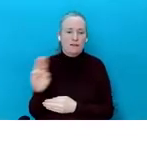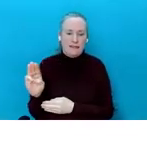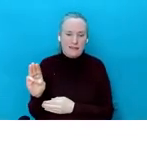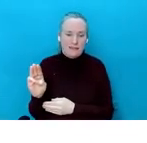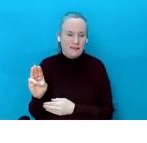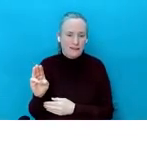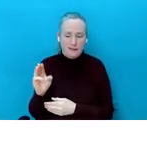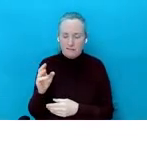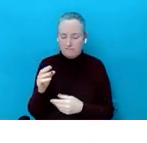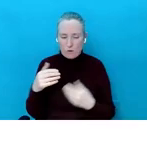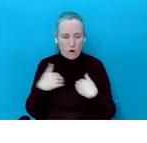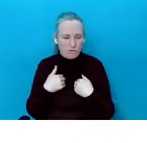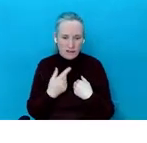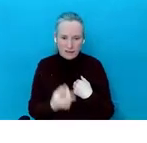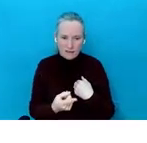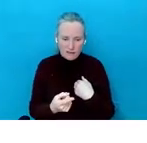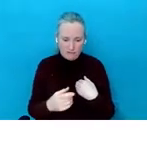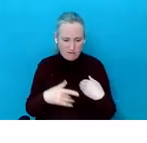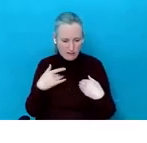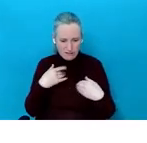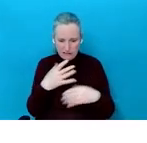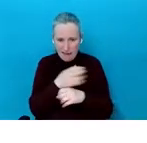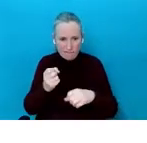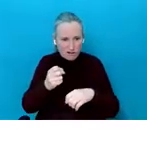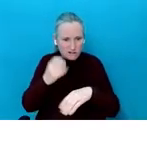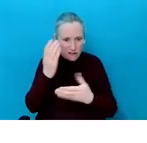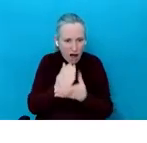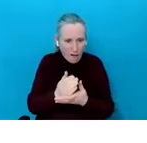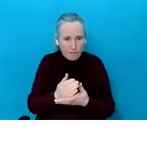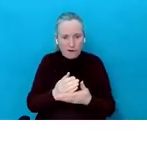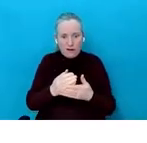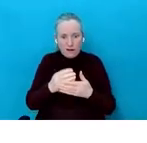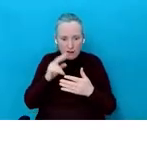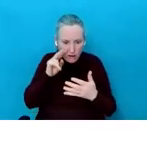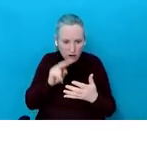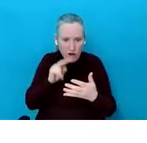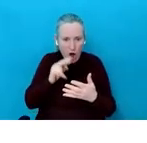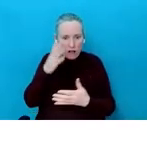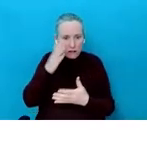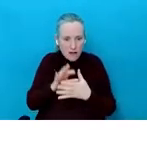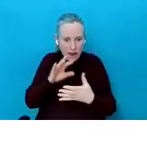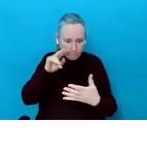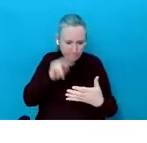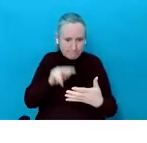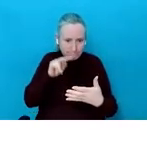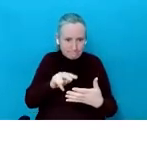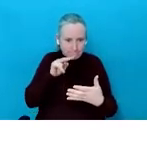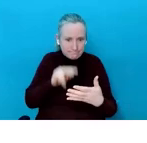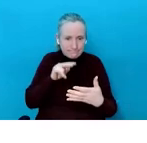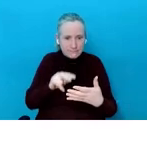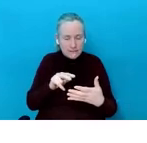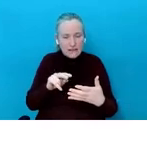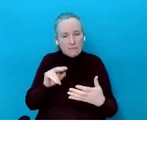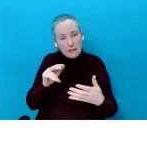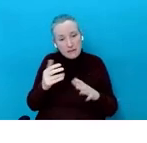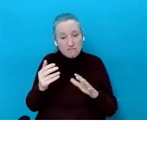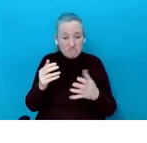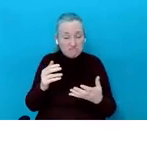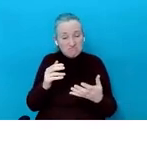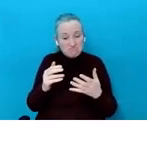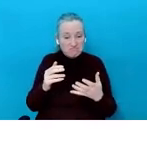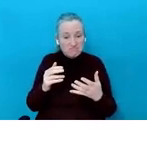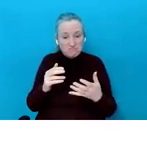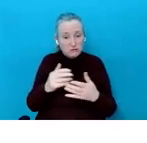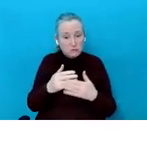feel right, I can't, they just don't switch off, they're just connected and hooked in. And it could be one of the early signs as well. So